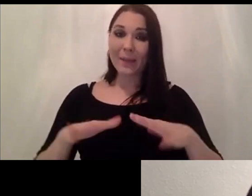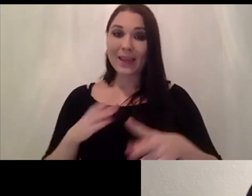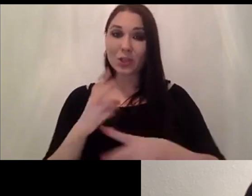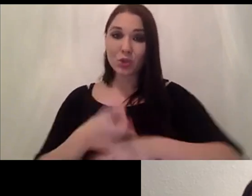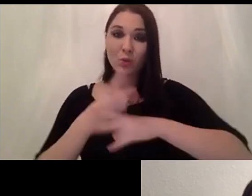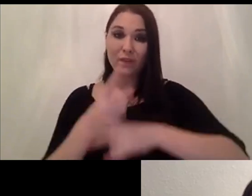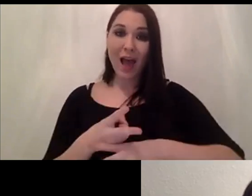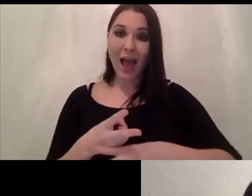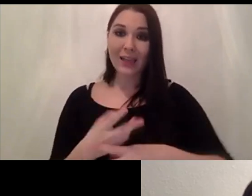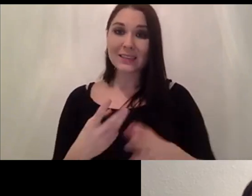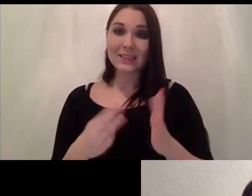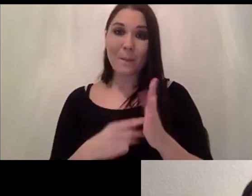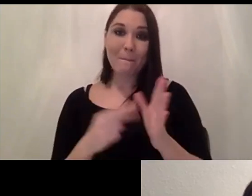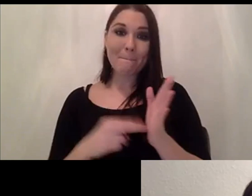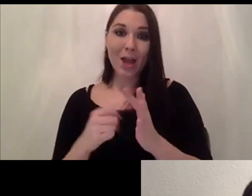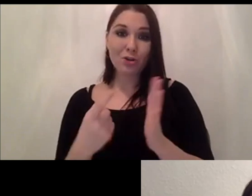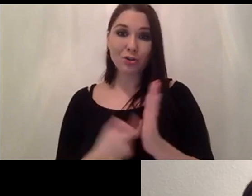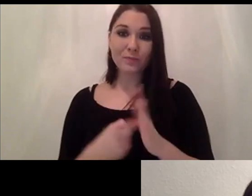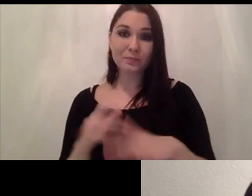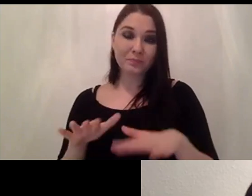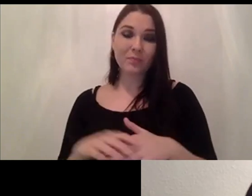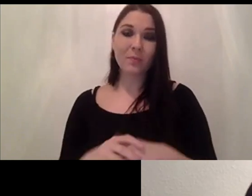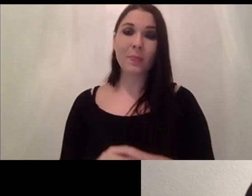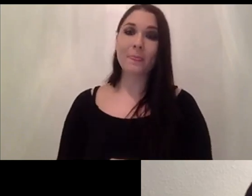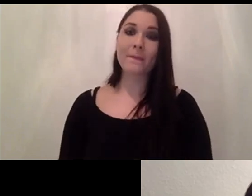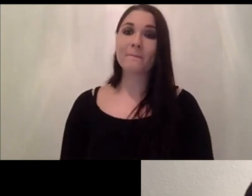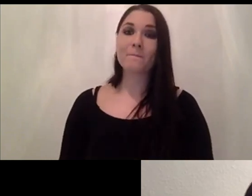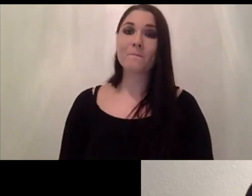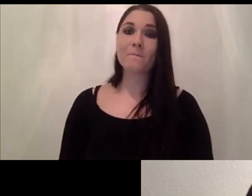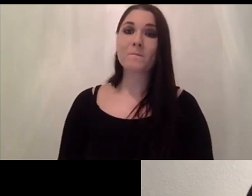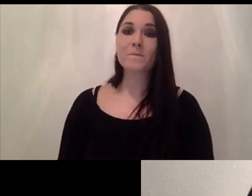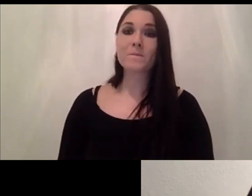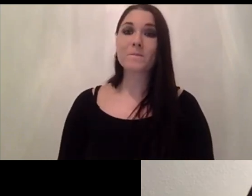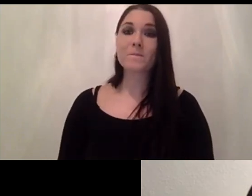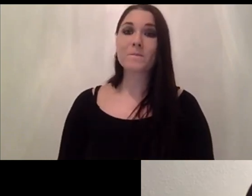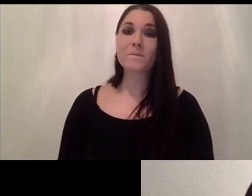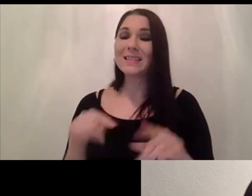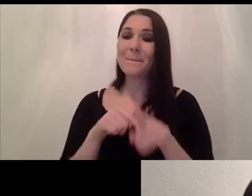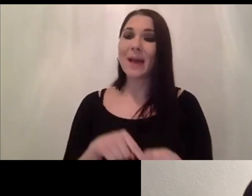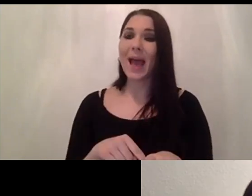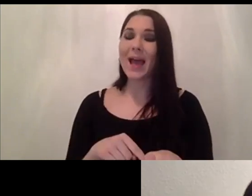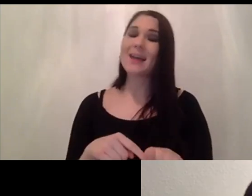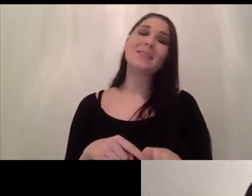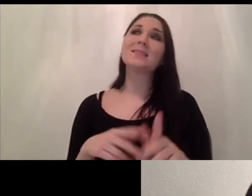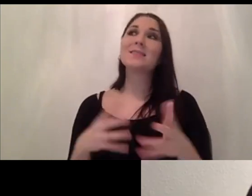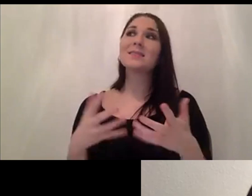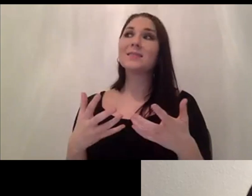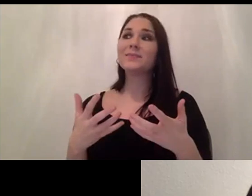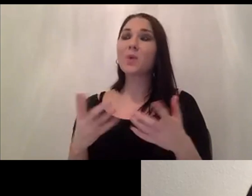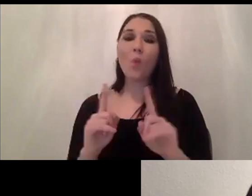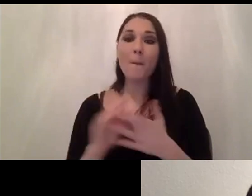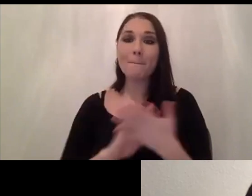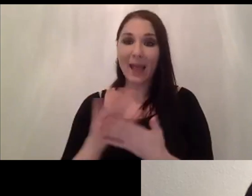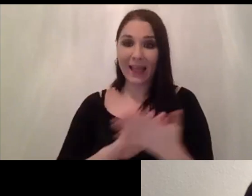very good question um that depends how we define semi-supervised uh if we define semi-supervised with using